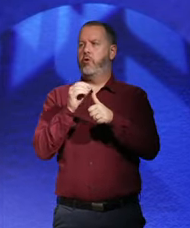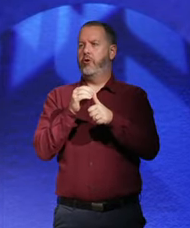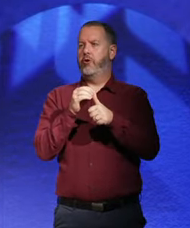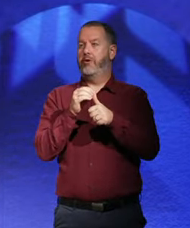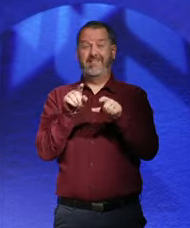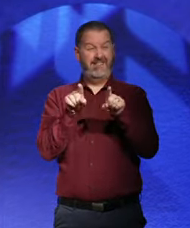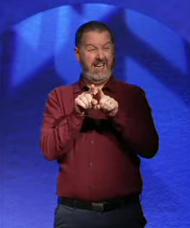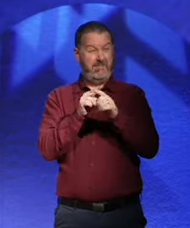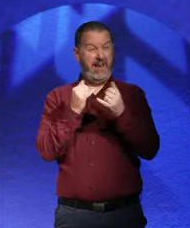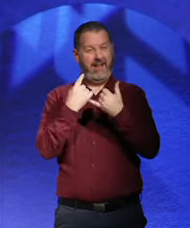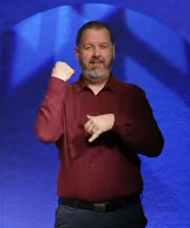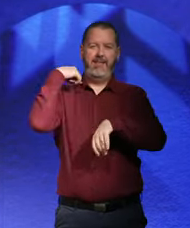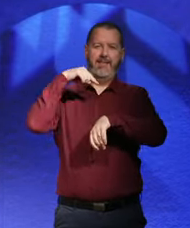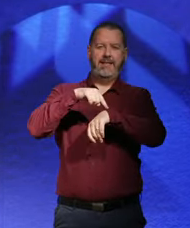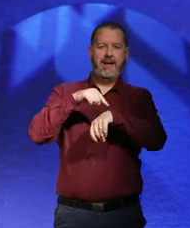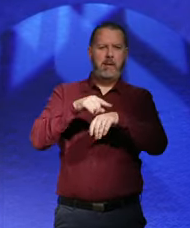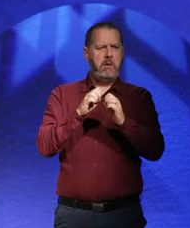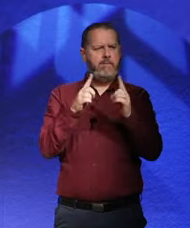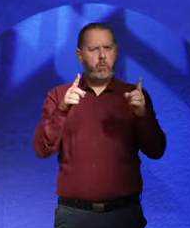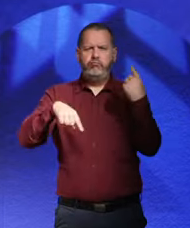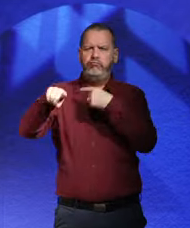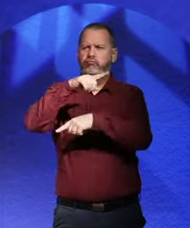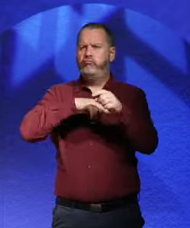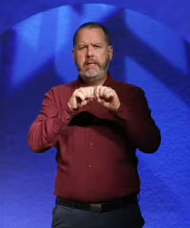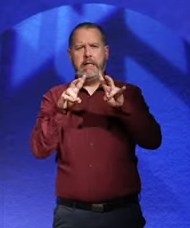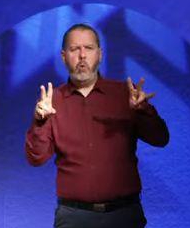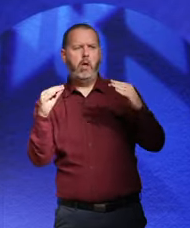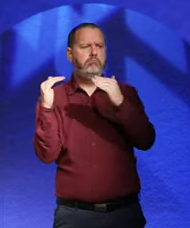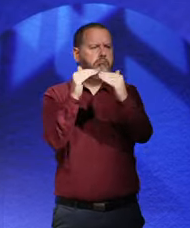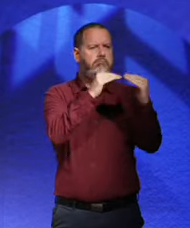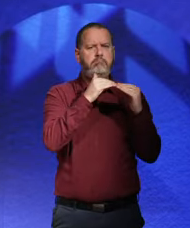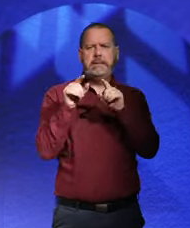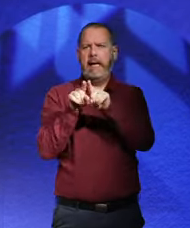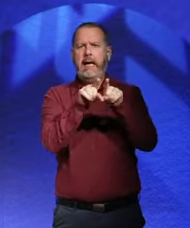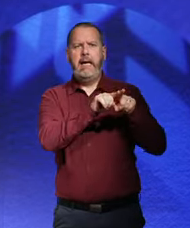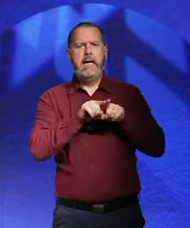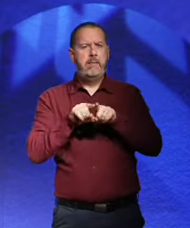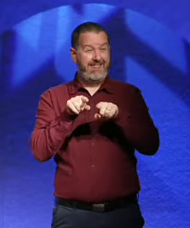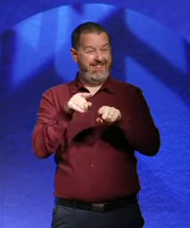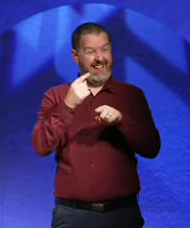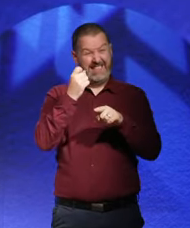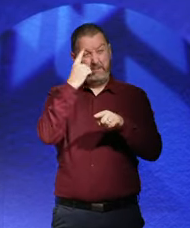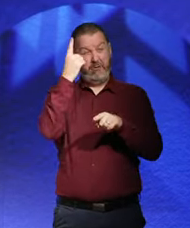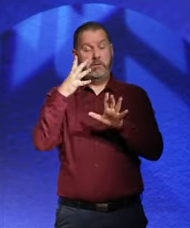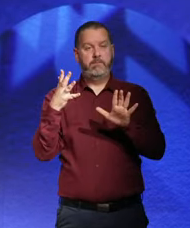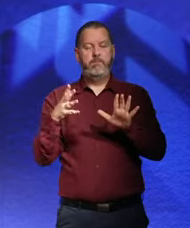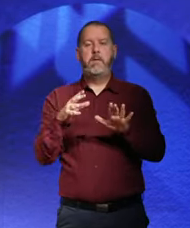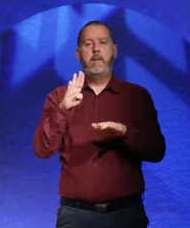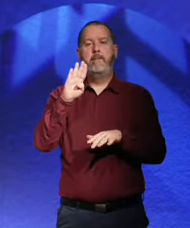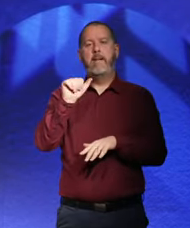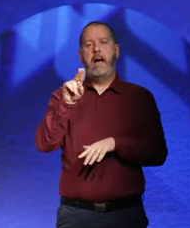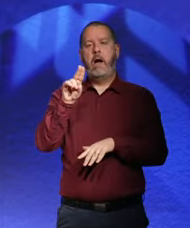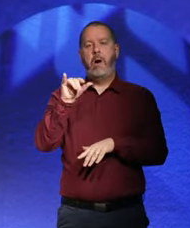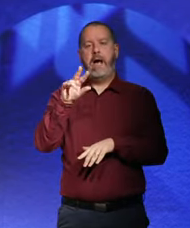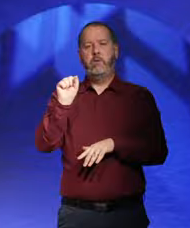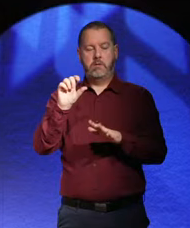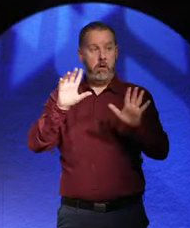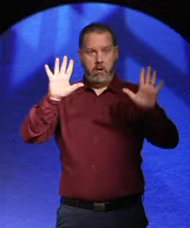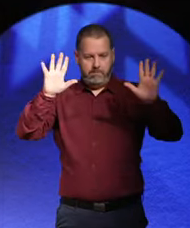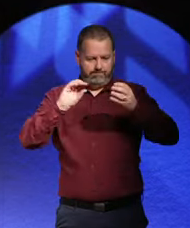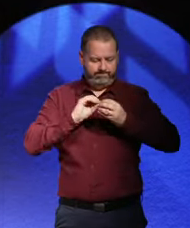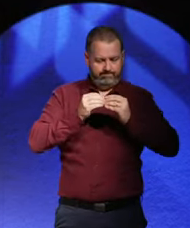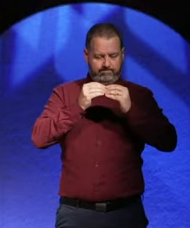with the egalitarian mood of the age, they created a chess set that was